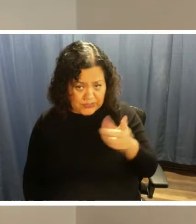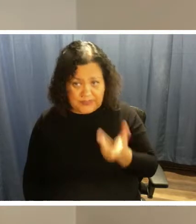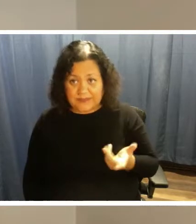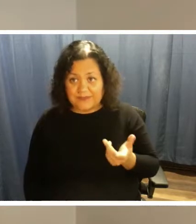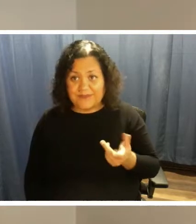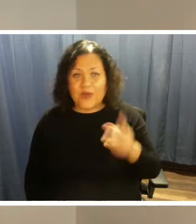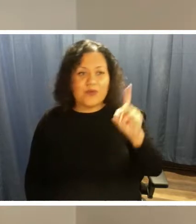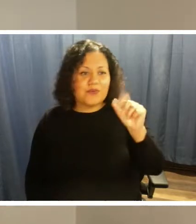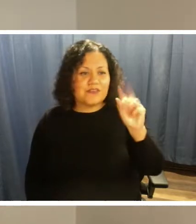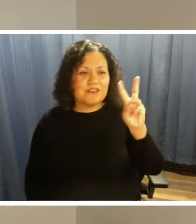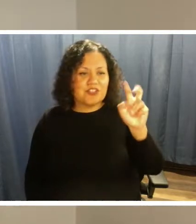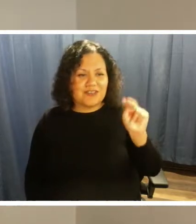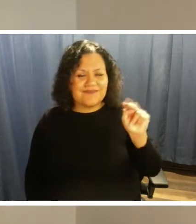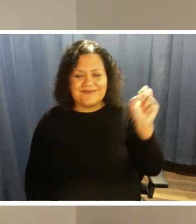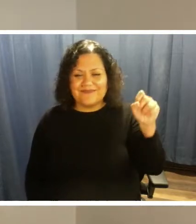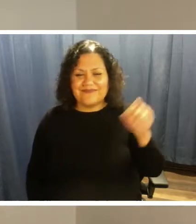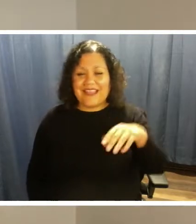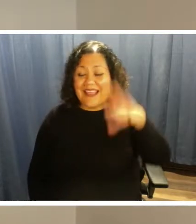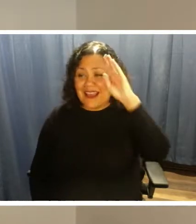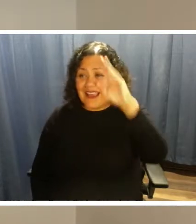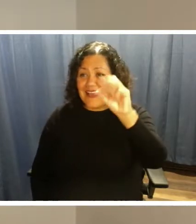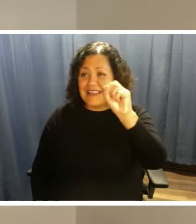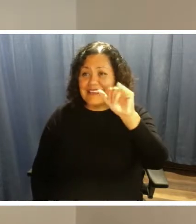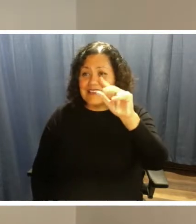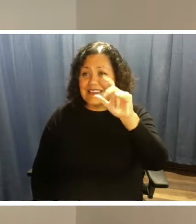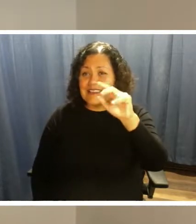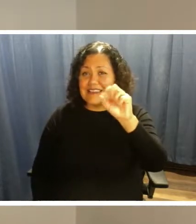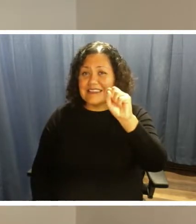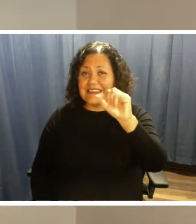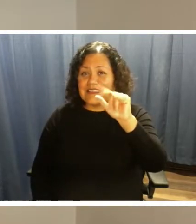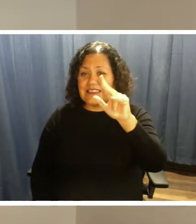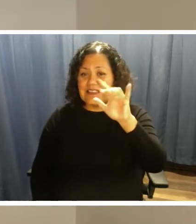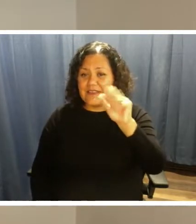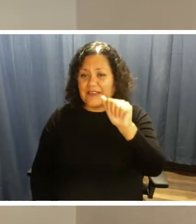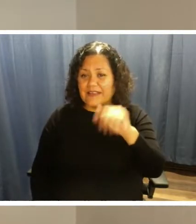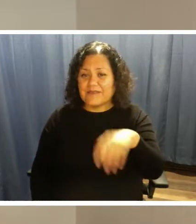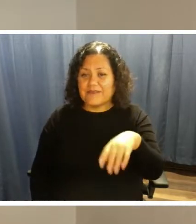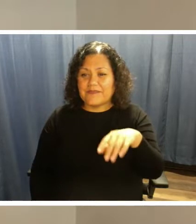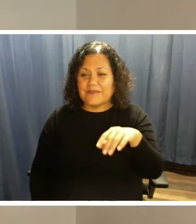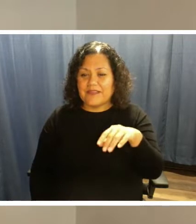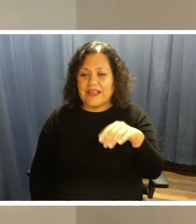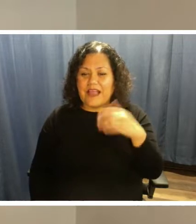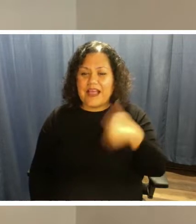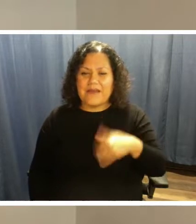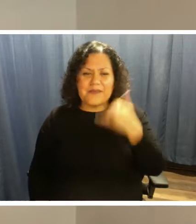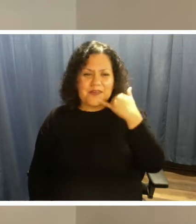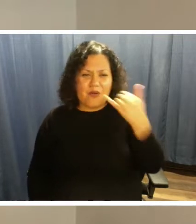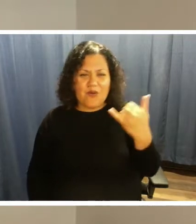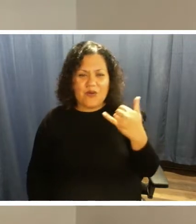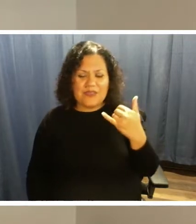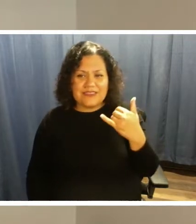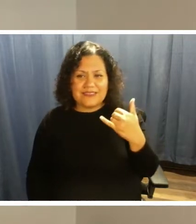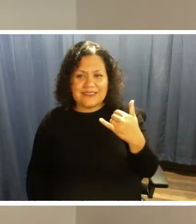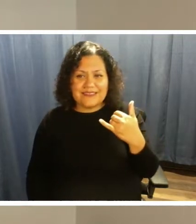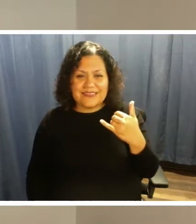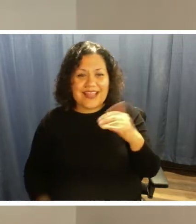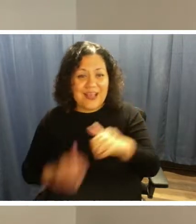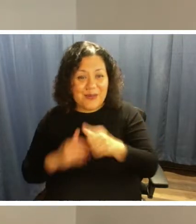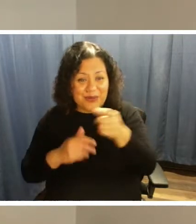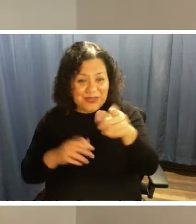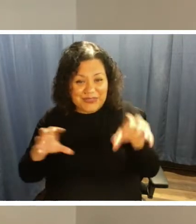Yes. Hi, Sylvia. It's John McDiarmid. Hi. I'm calling. How are you doing?